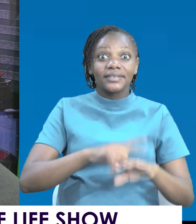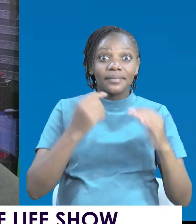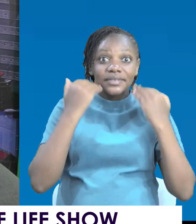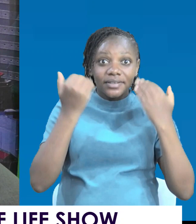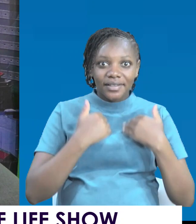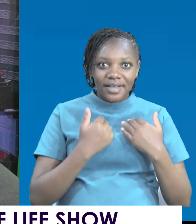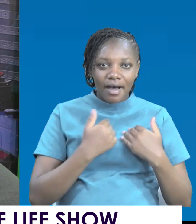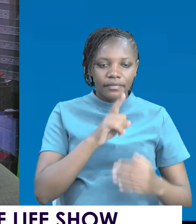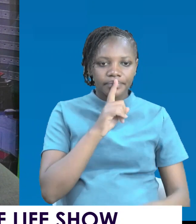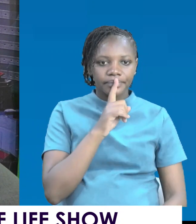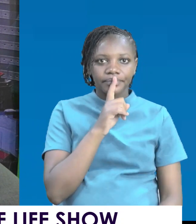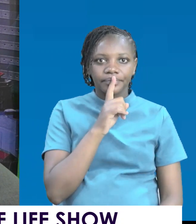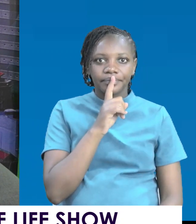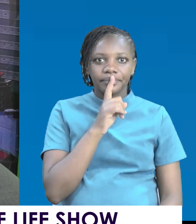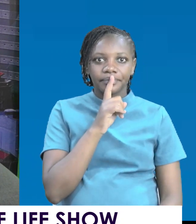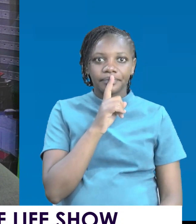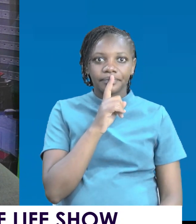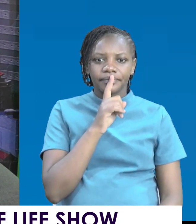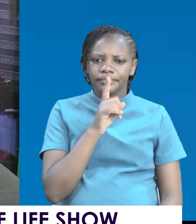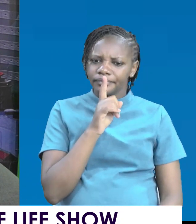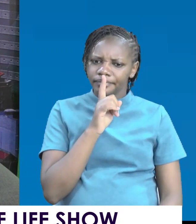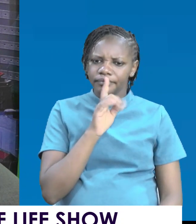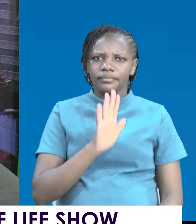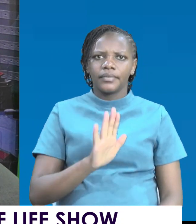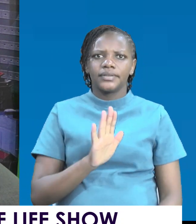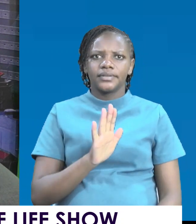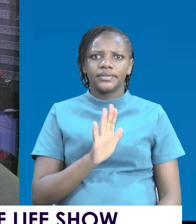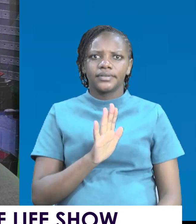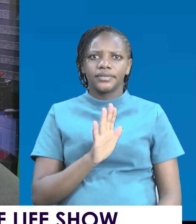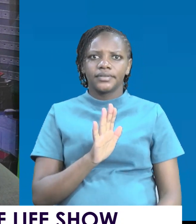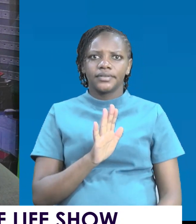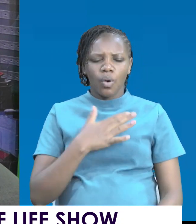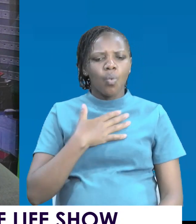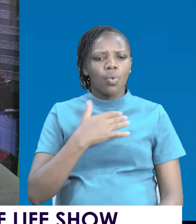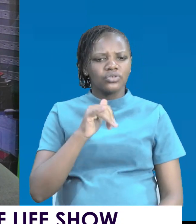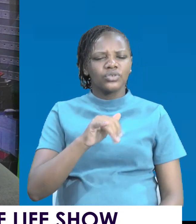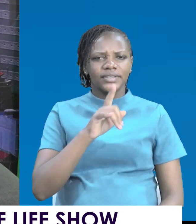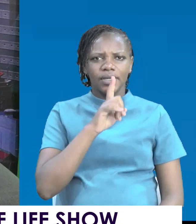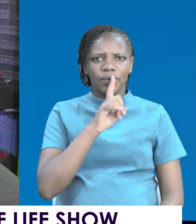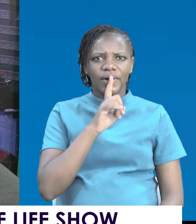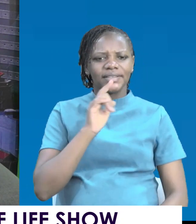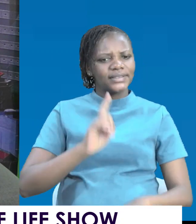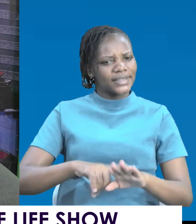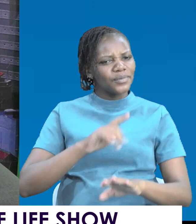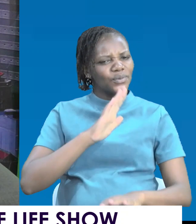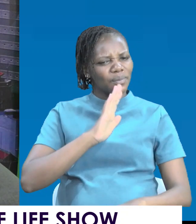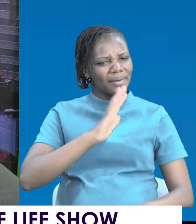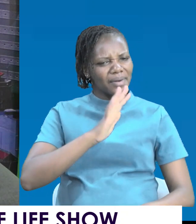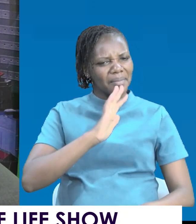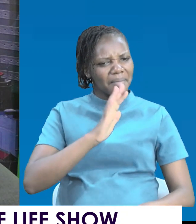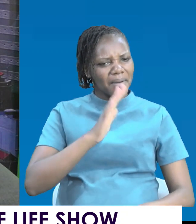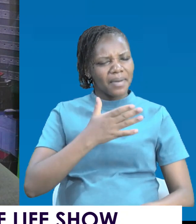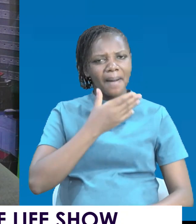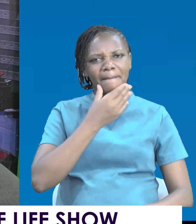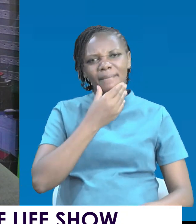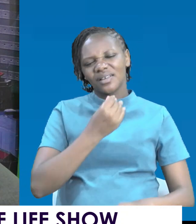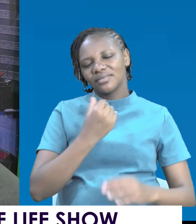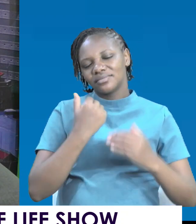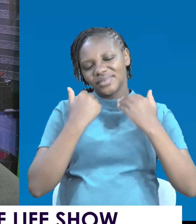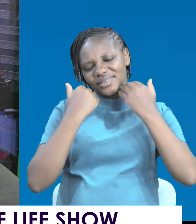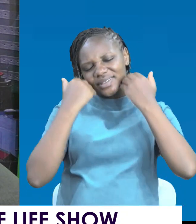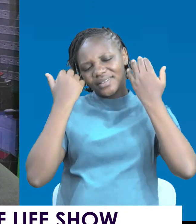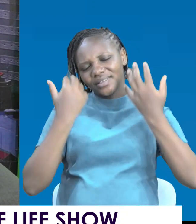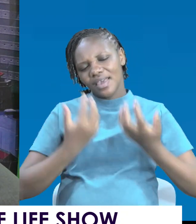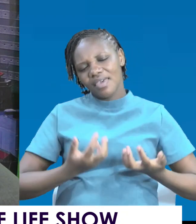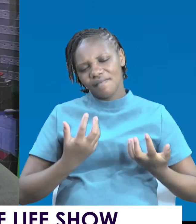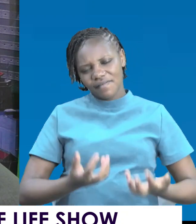want to go quiet and to be quiet. So the more you talk to them, the more you stress them.